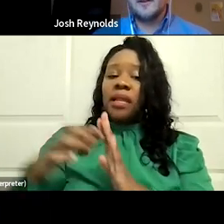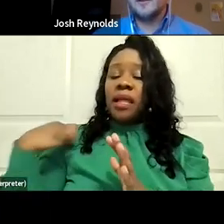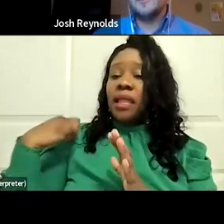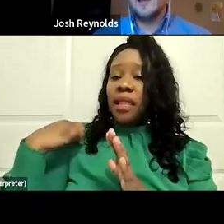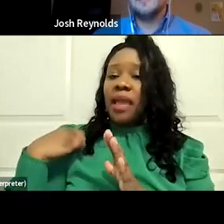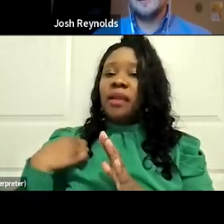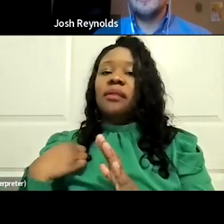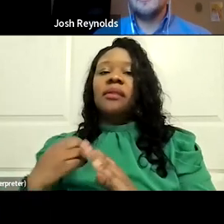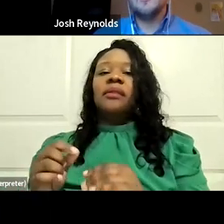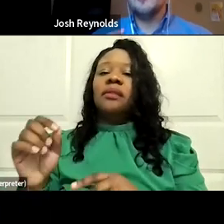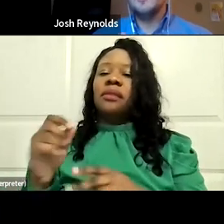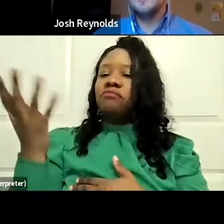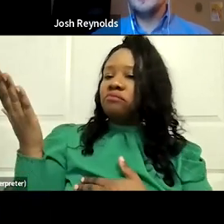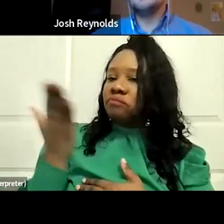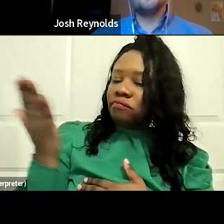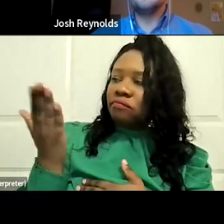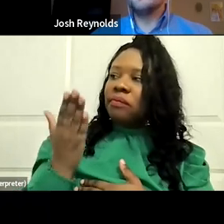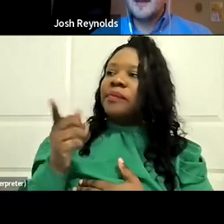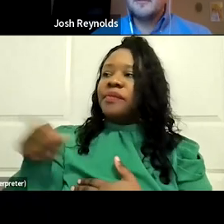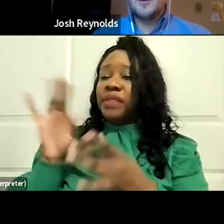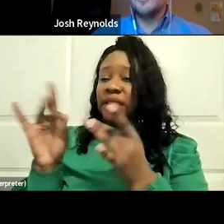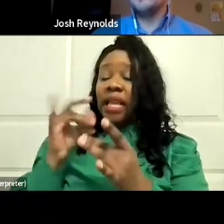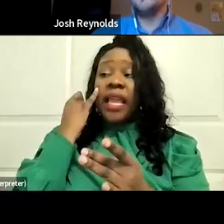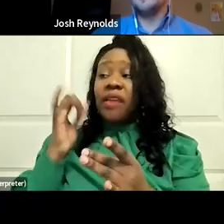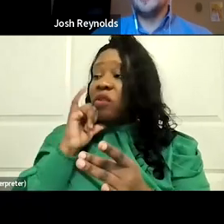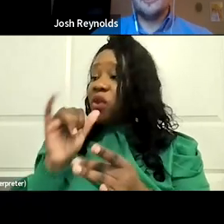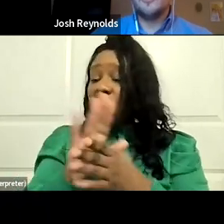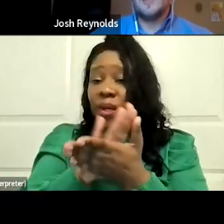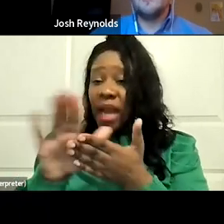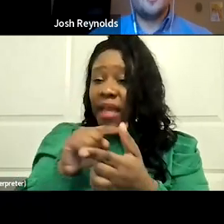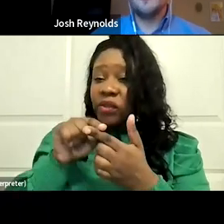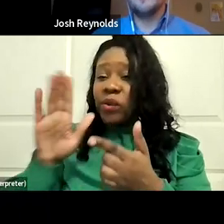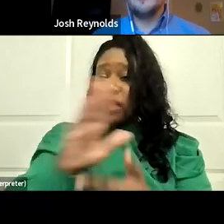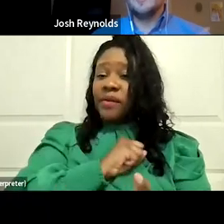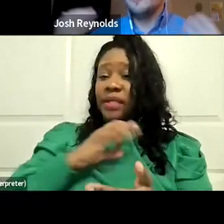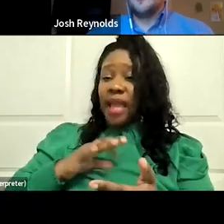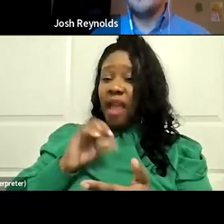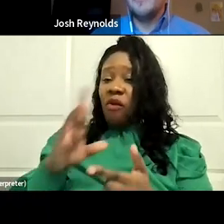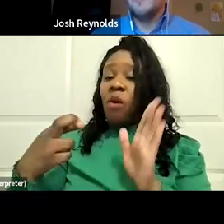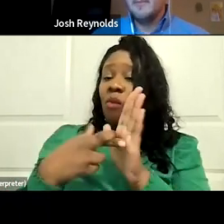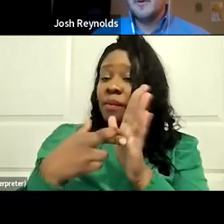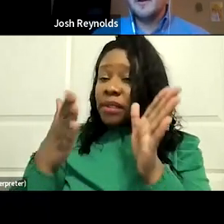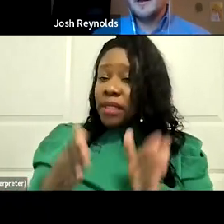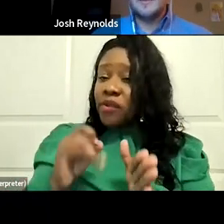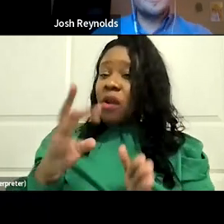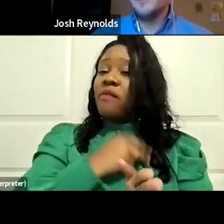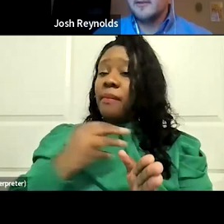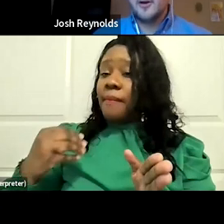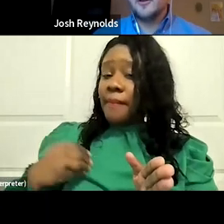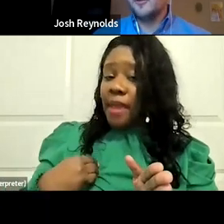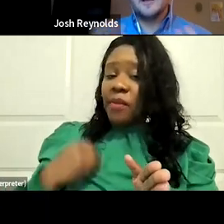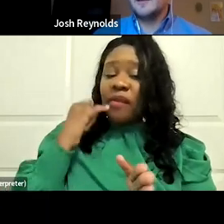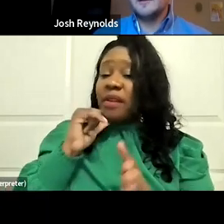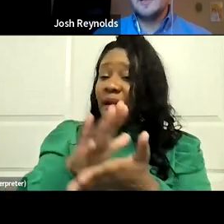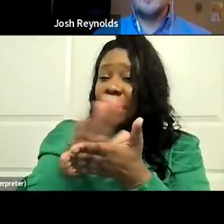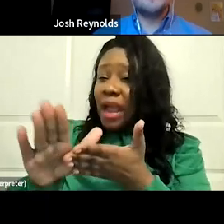echoed the sentiment that if you don't treat their staff well or you don't acknowledge their staff are representations of the member, that's a non